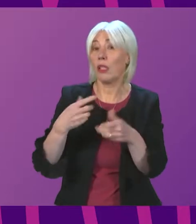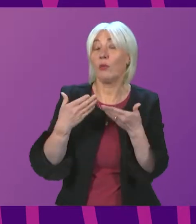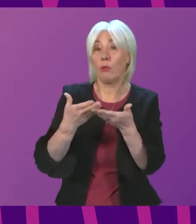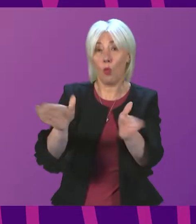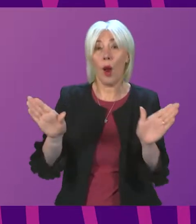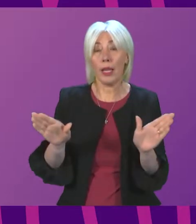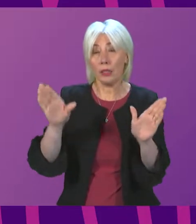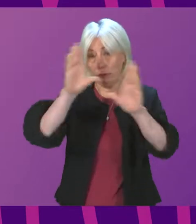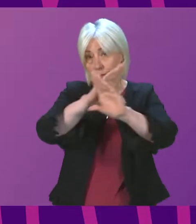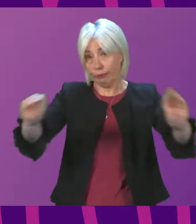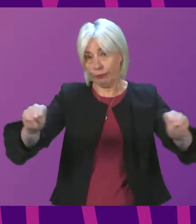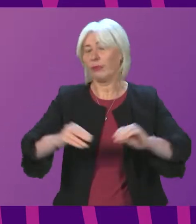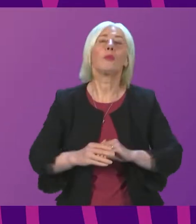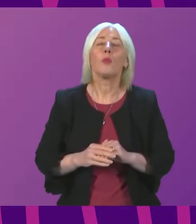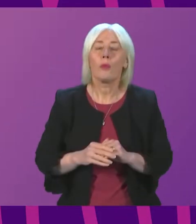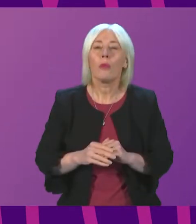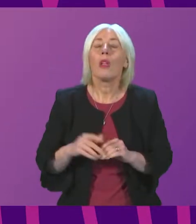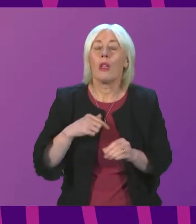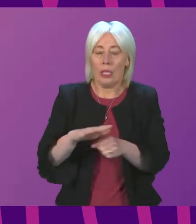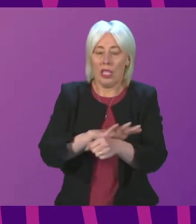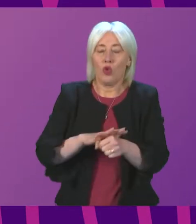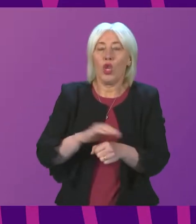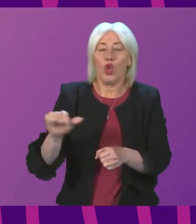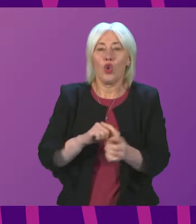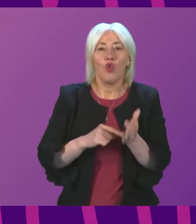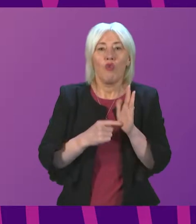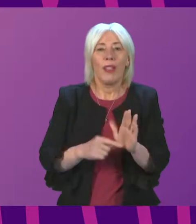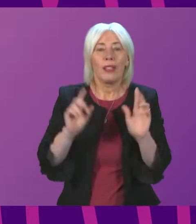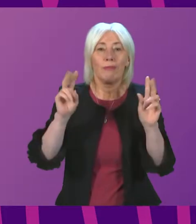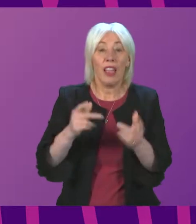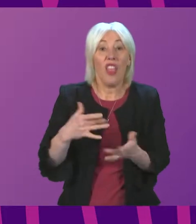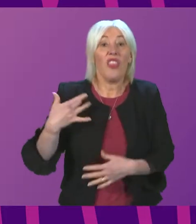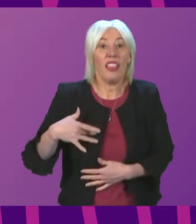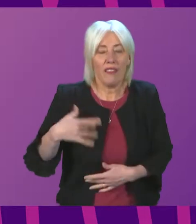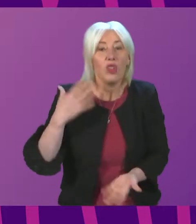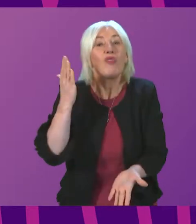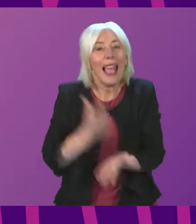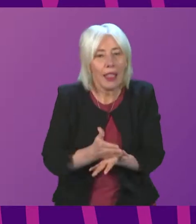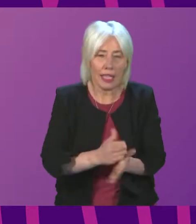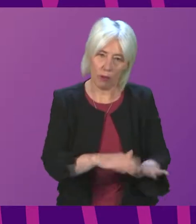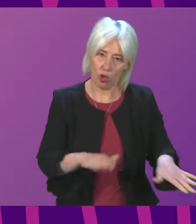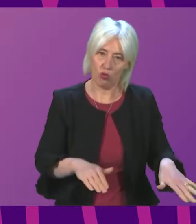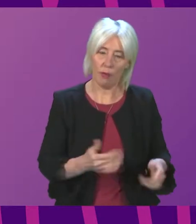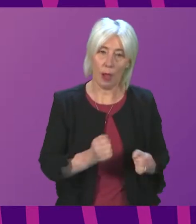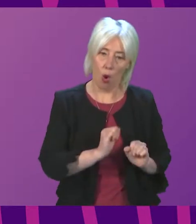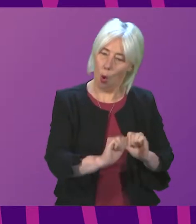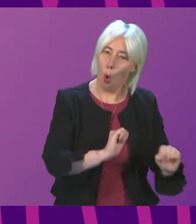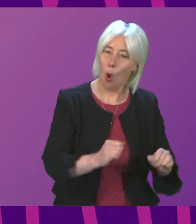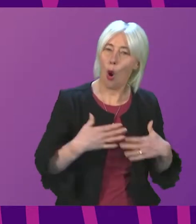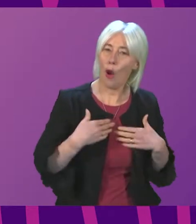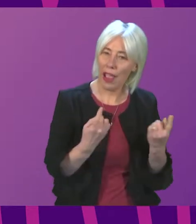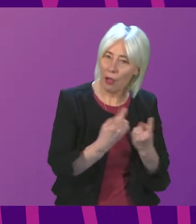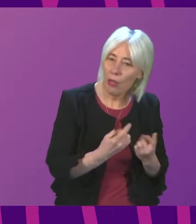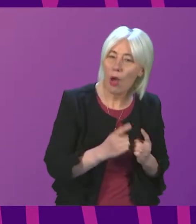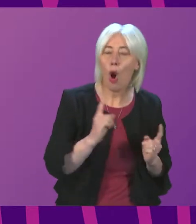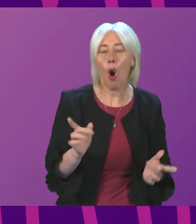well. The position we take here should reflect the lived reality of children who may, through their own health conditions, be more vulnerable or